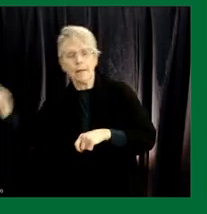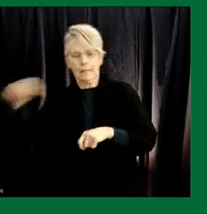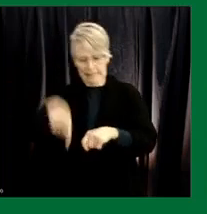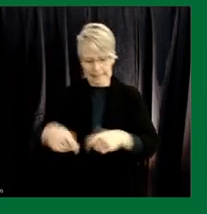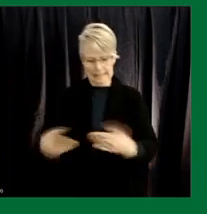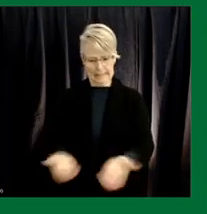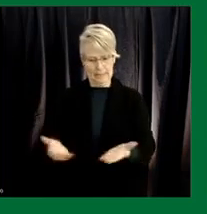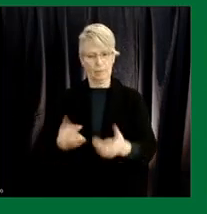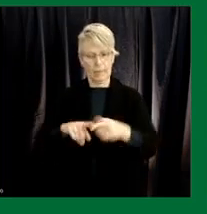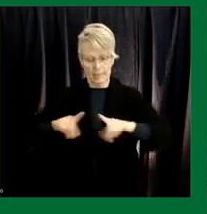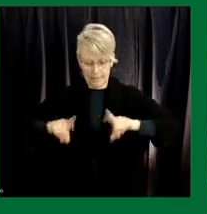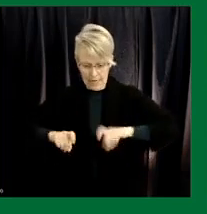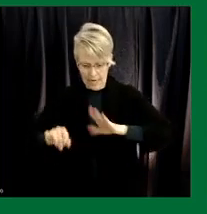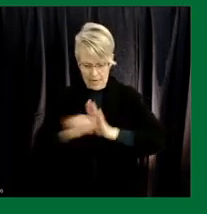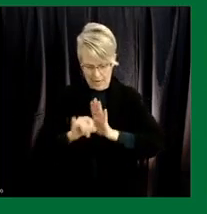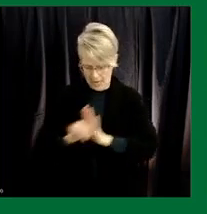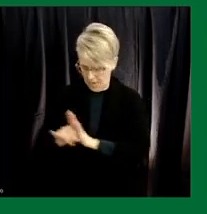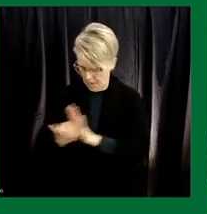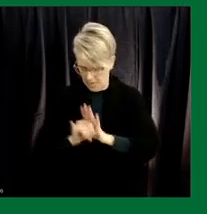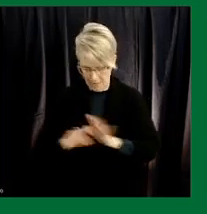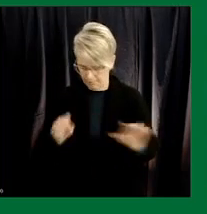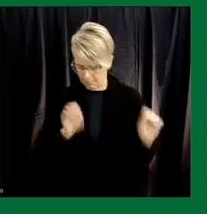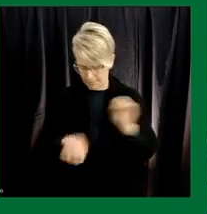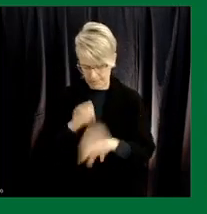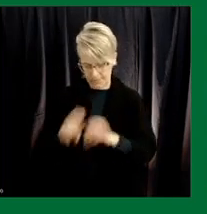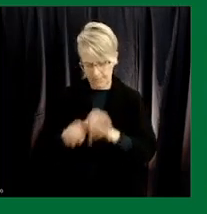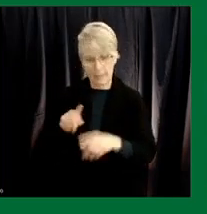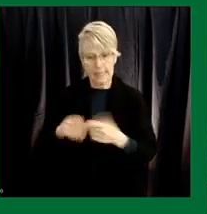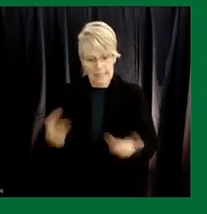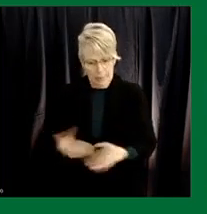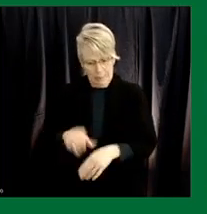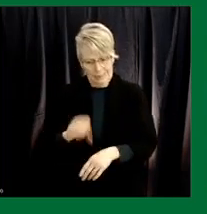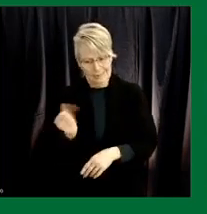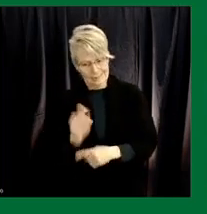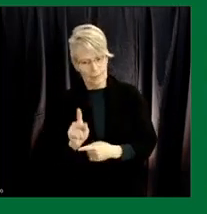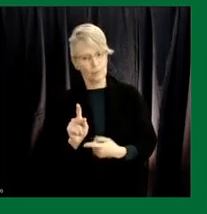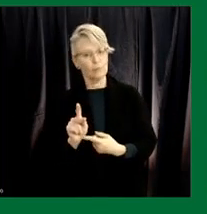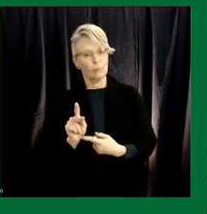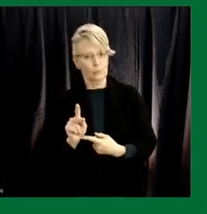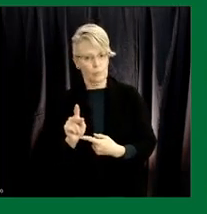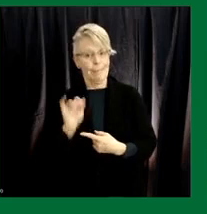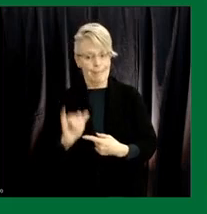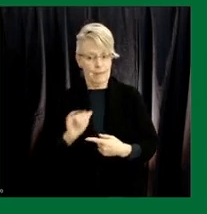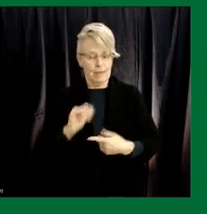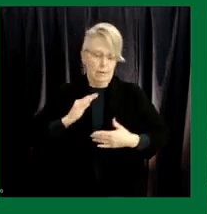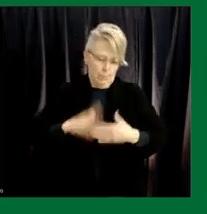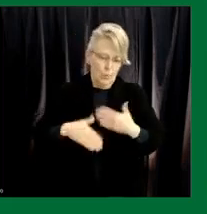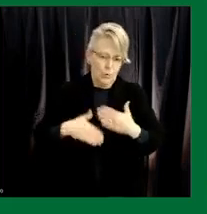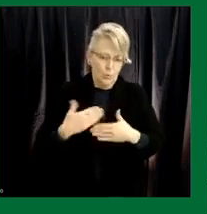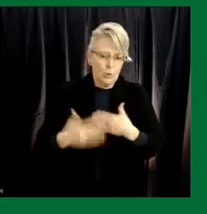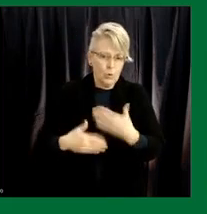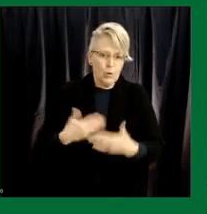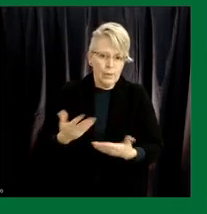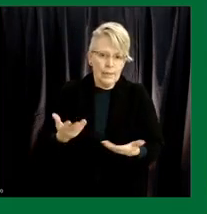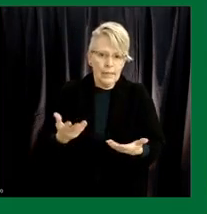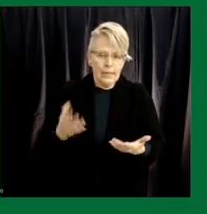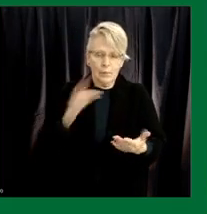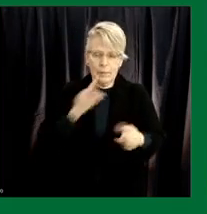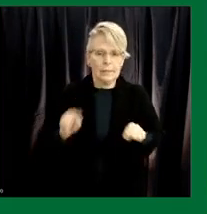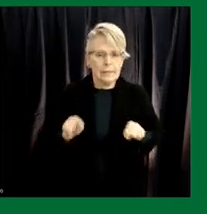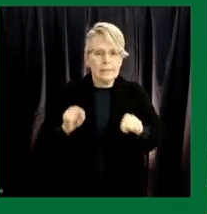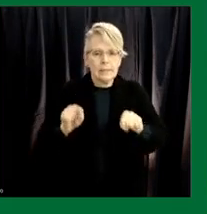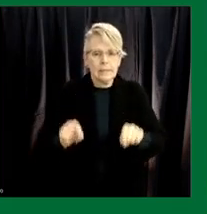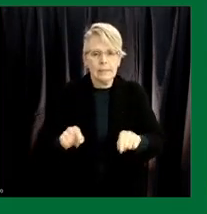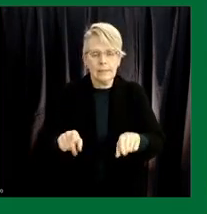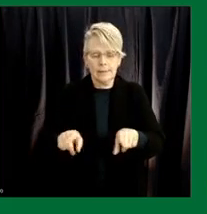and test a larger degree of samples um right here in saskatchewan but that that's a process that that as i said mirrors the process of how